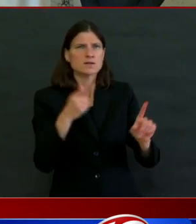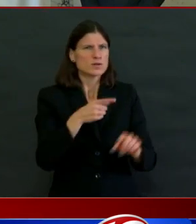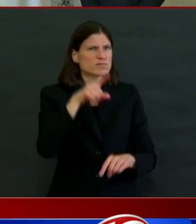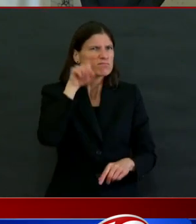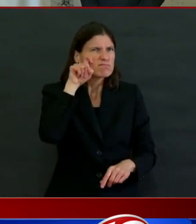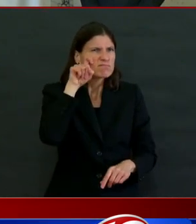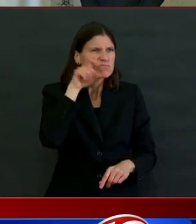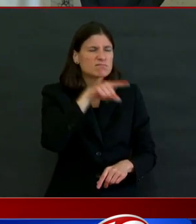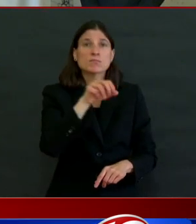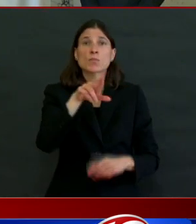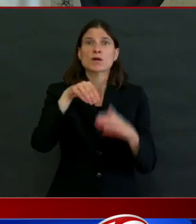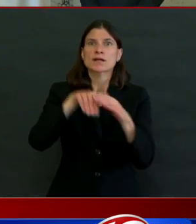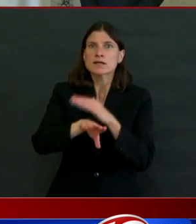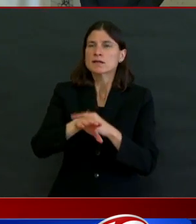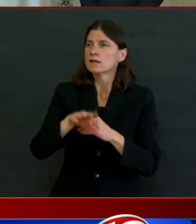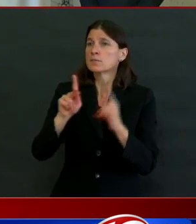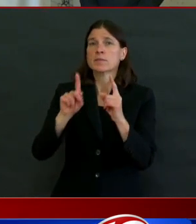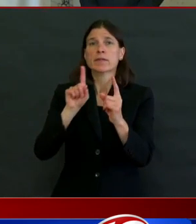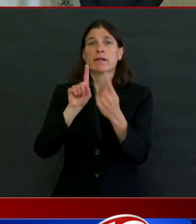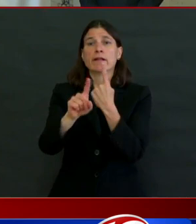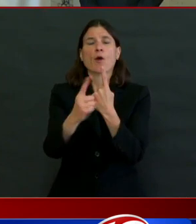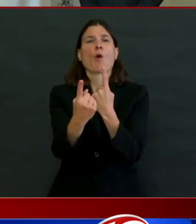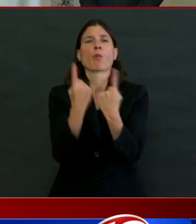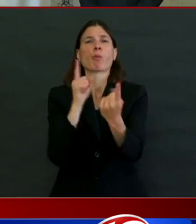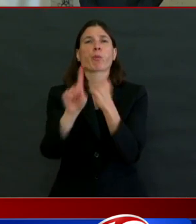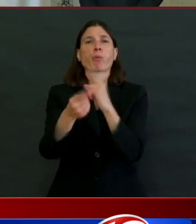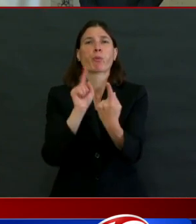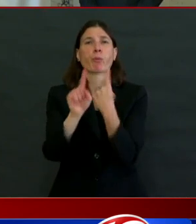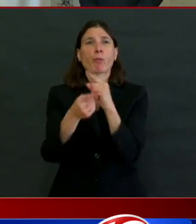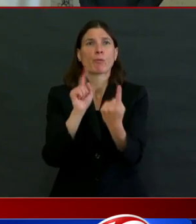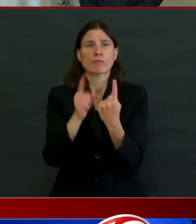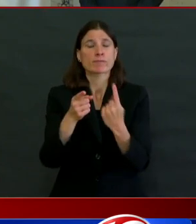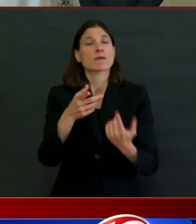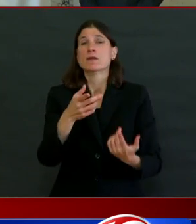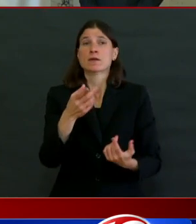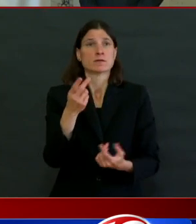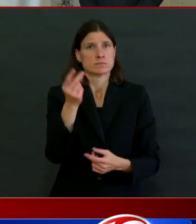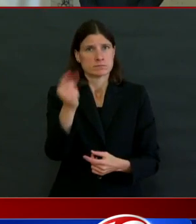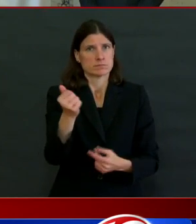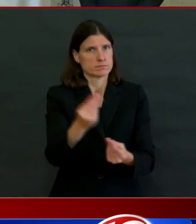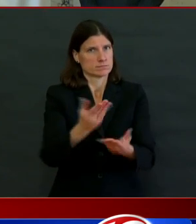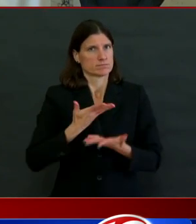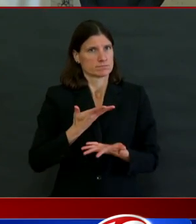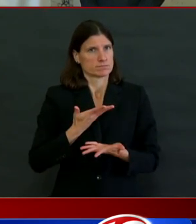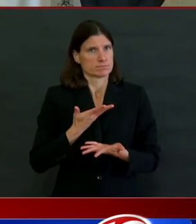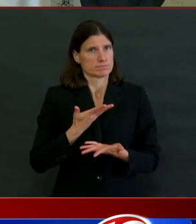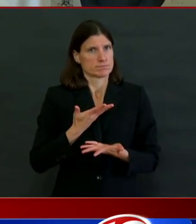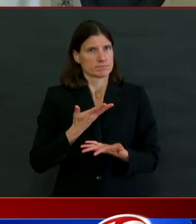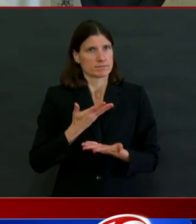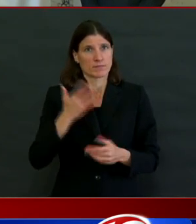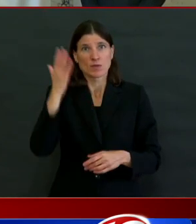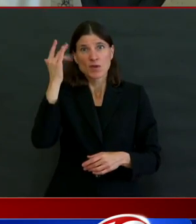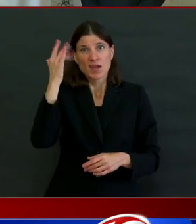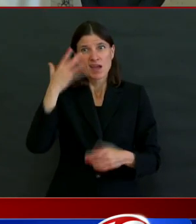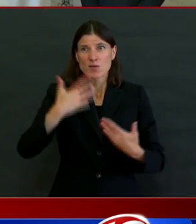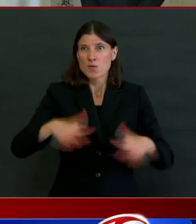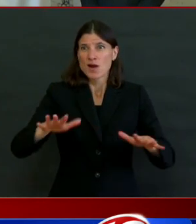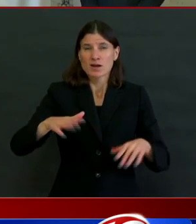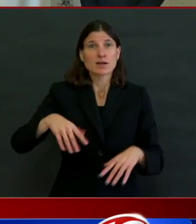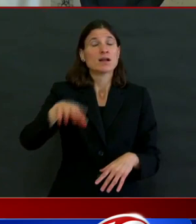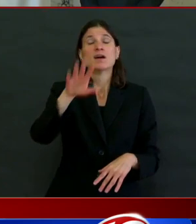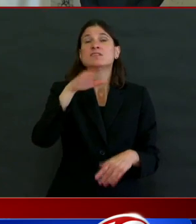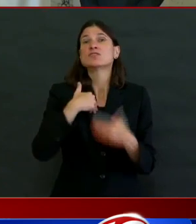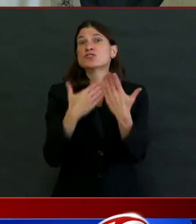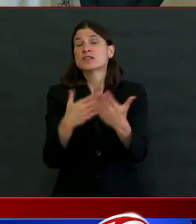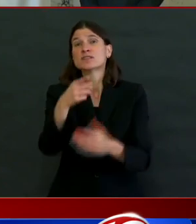try to go back later. It could be the difference between life and death for somebody. And I'd appreciate it if, as I keep saying, May 8th is the